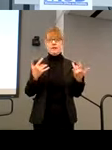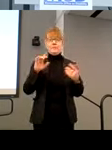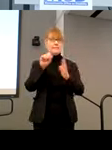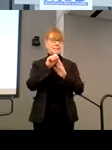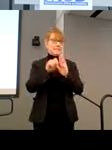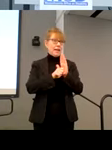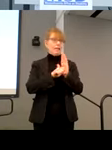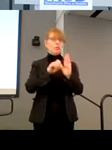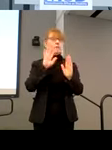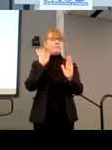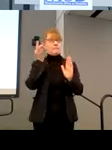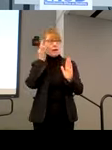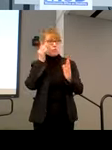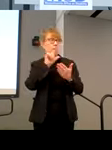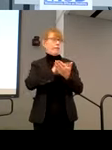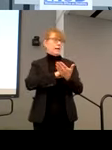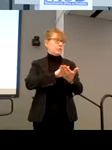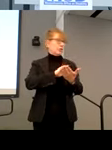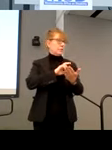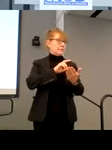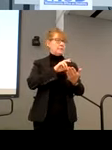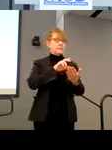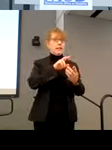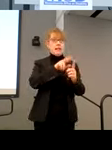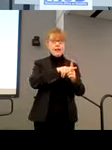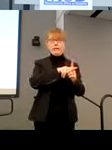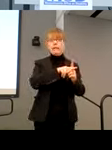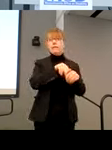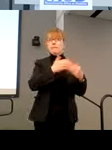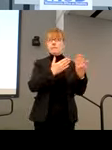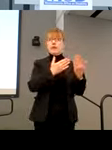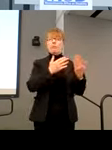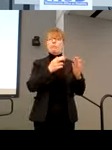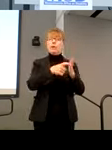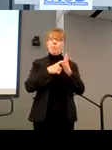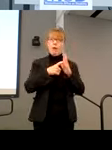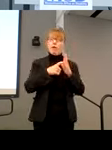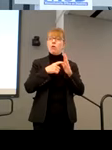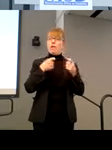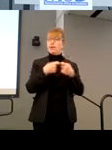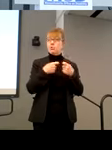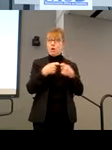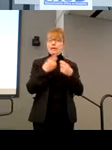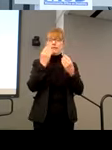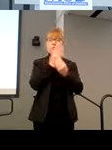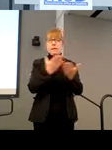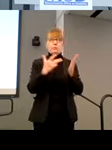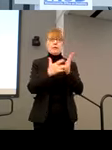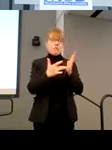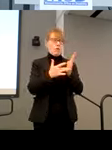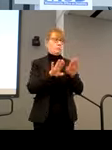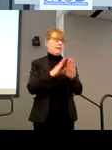legislation or official standards that require electronic and information technology to be accessible to people with